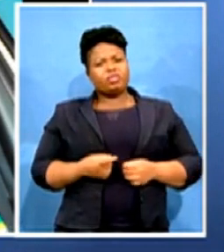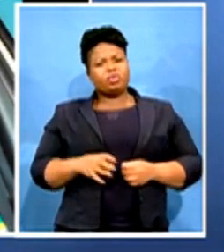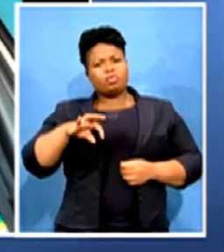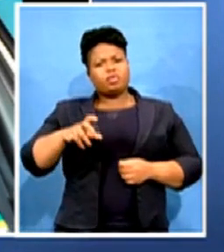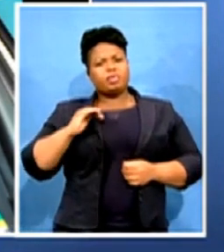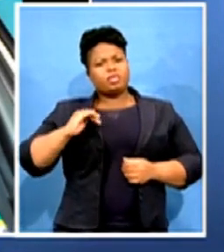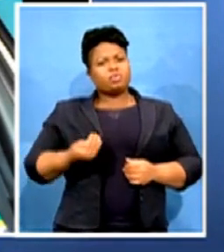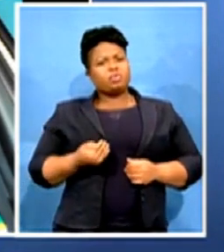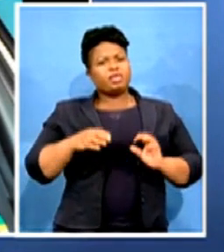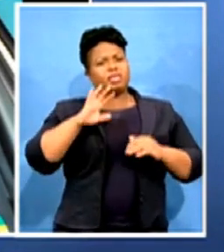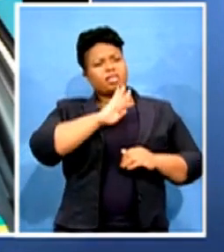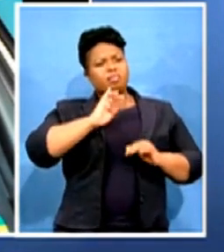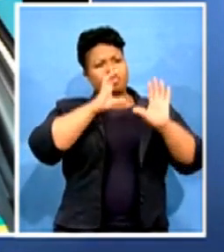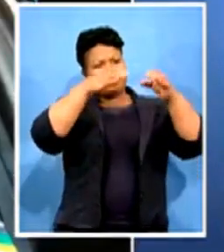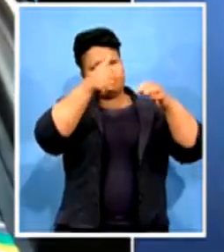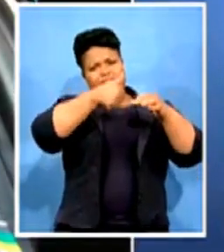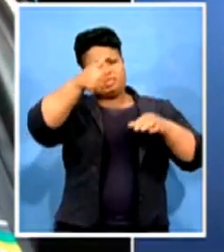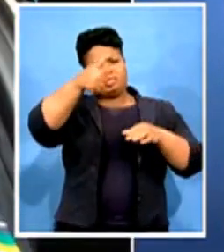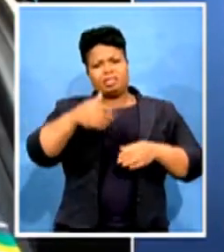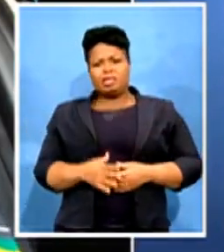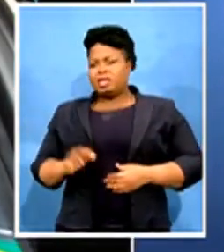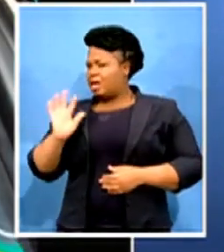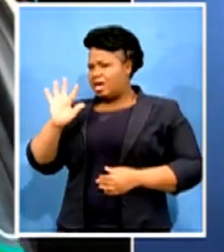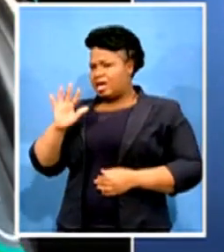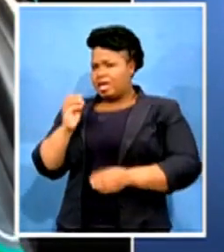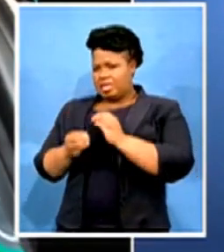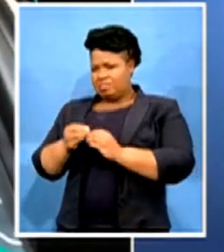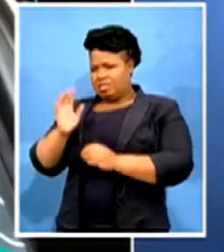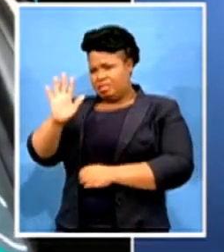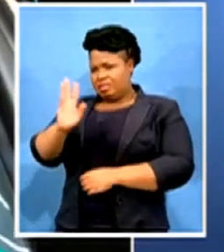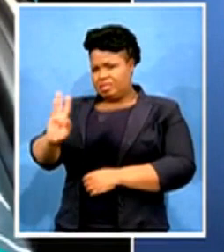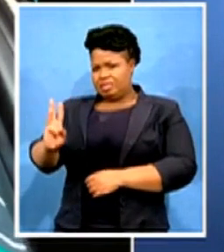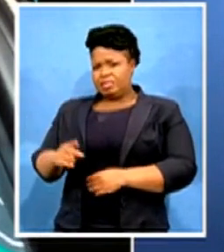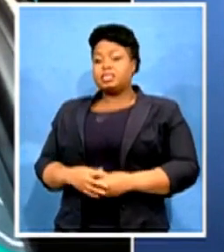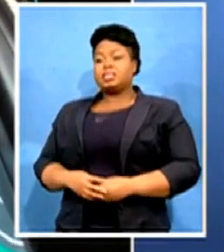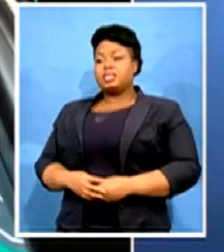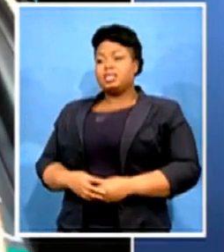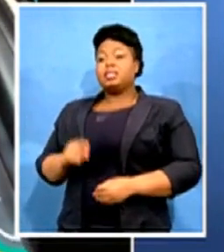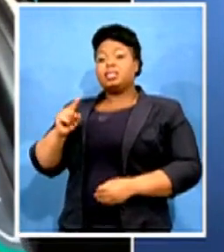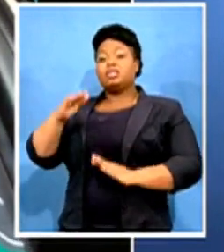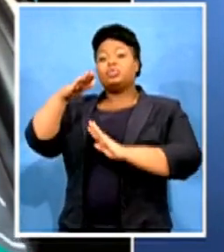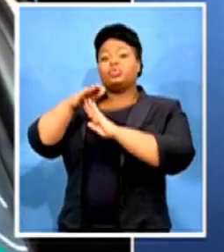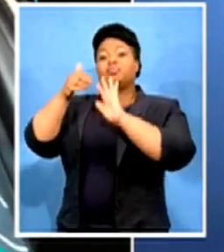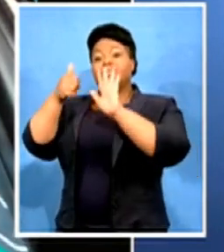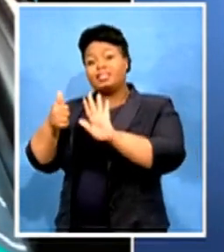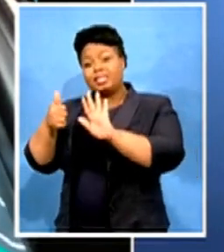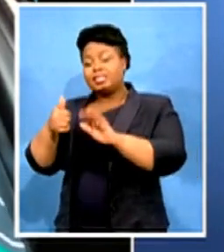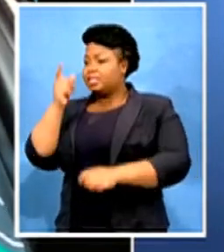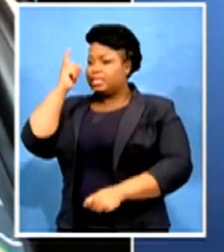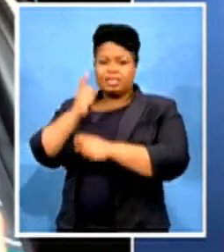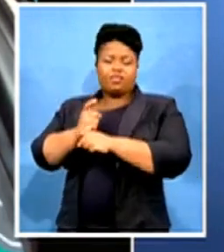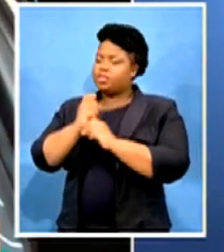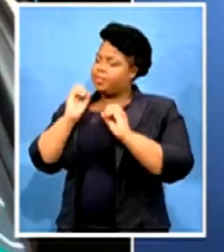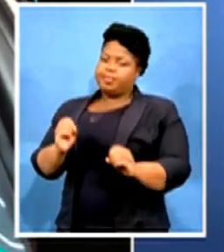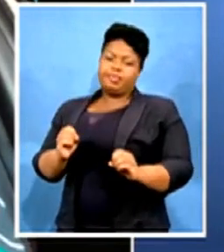me correct you, me correct you, the top six have never refused. They have received our letter.